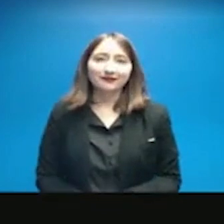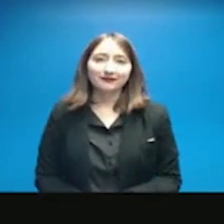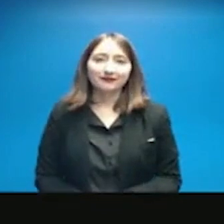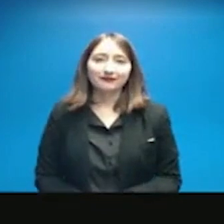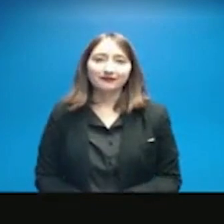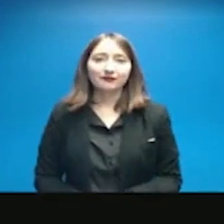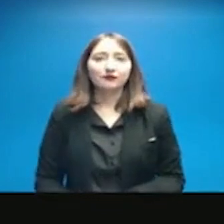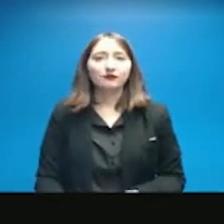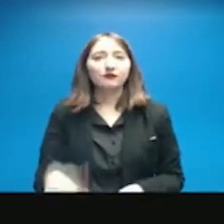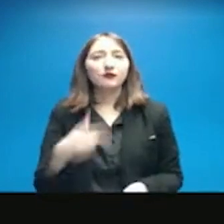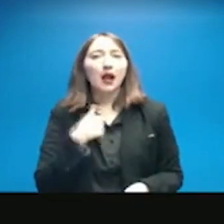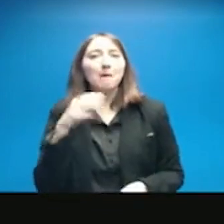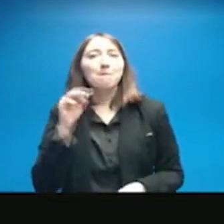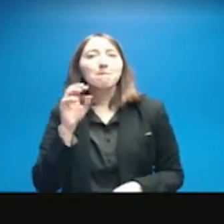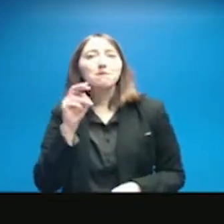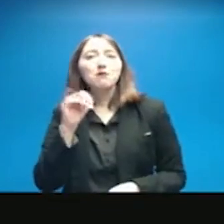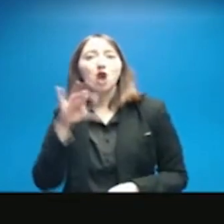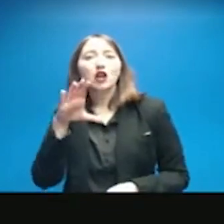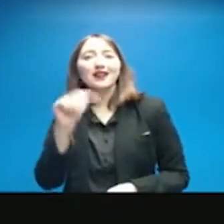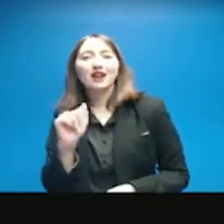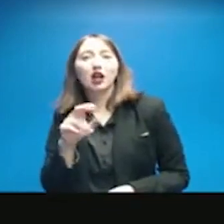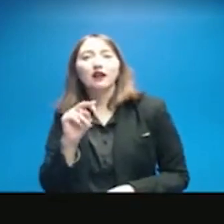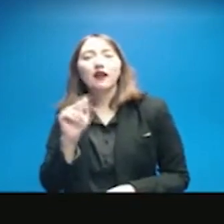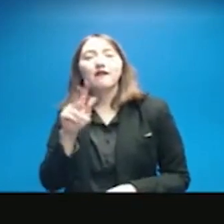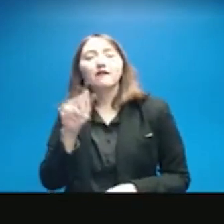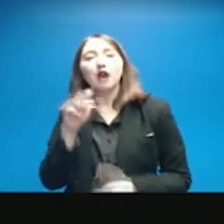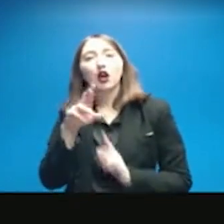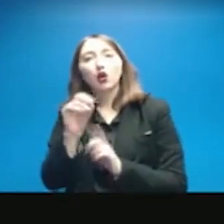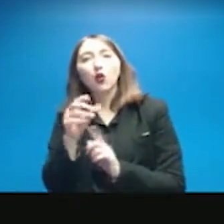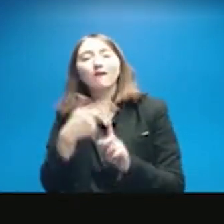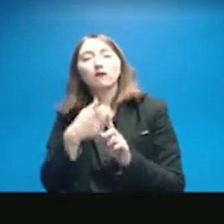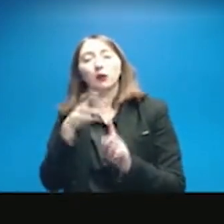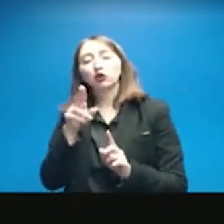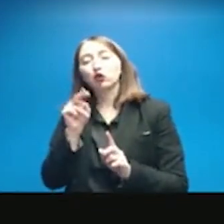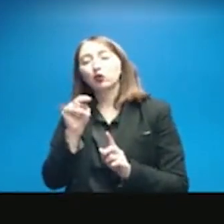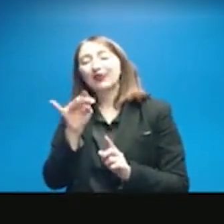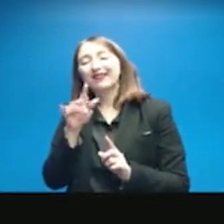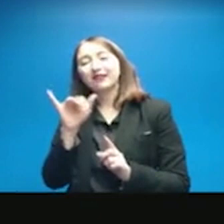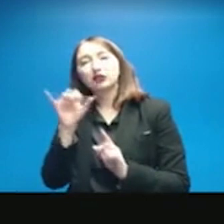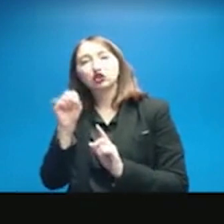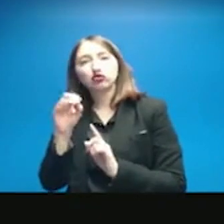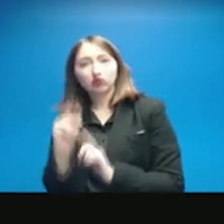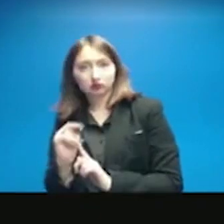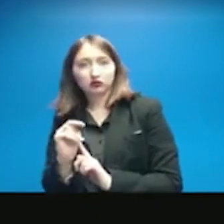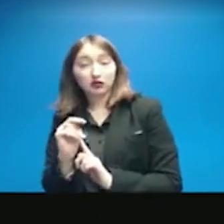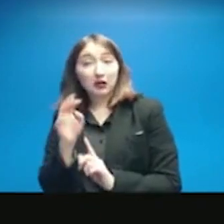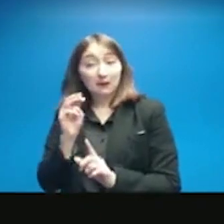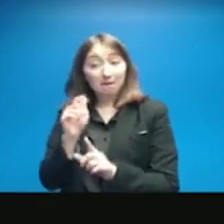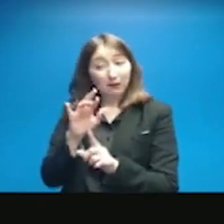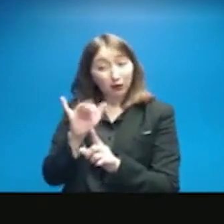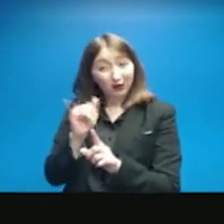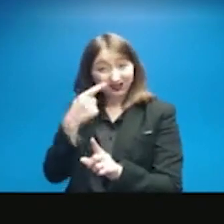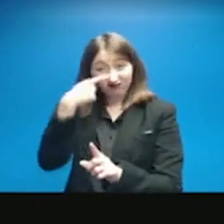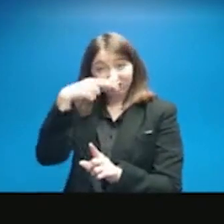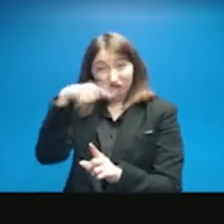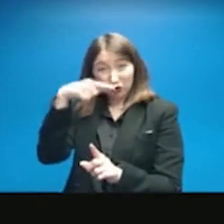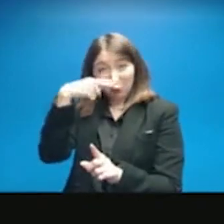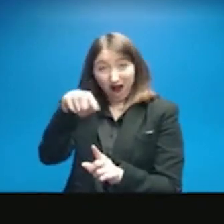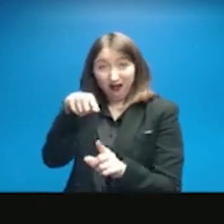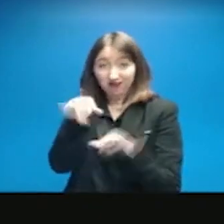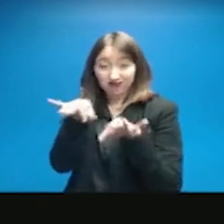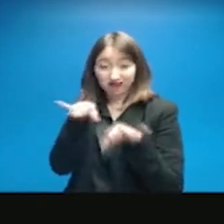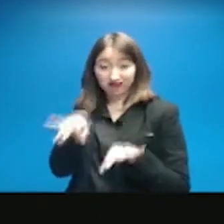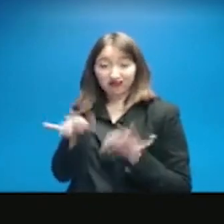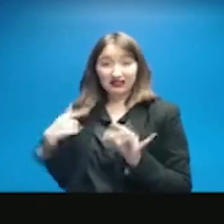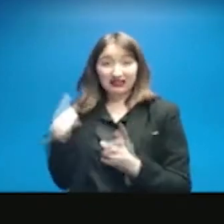This is Monica Navarro from Univision. Maria, could you hear me if you can say something in Spanish? Please.